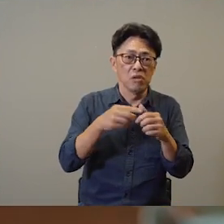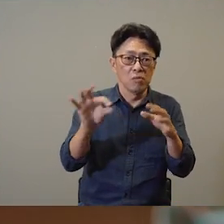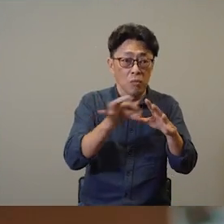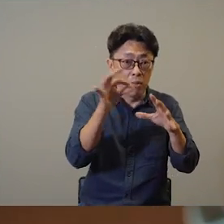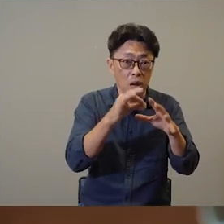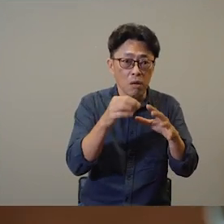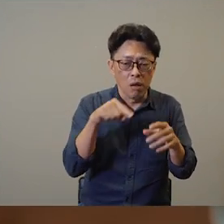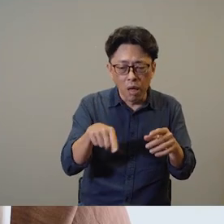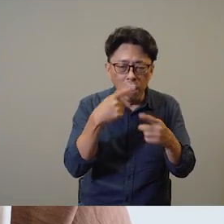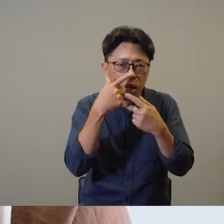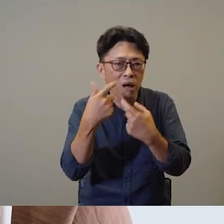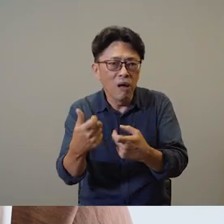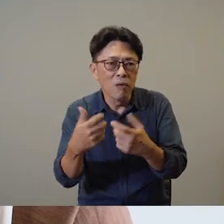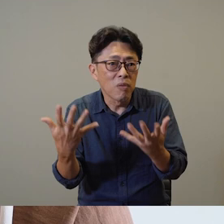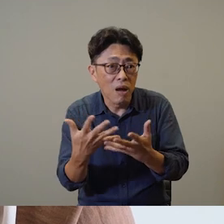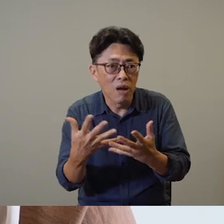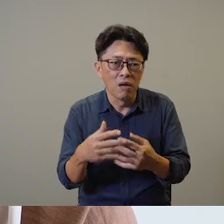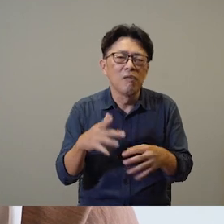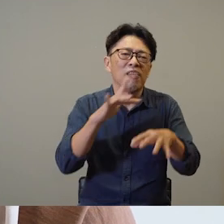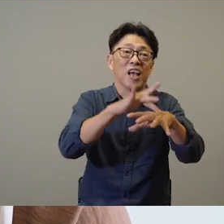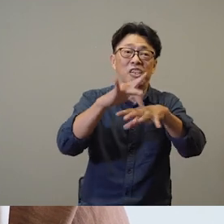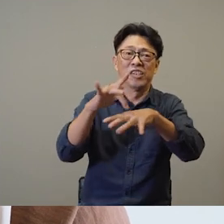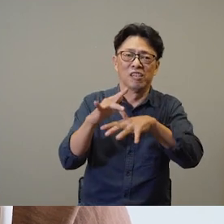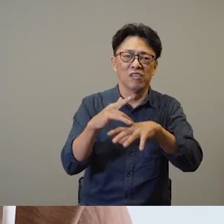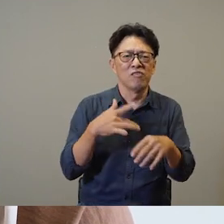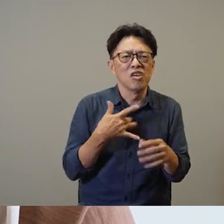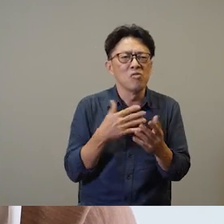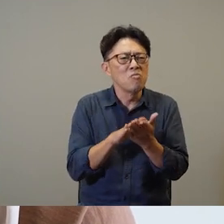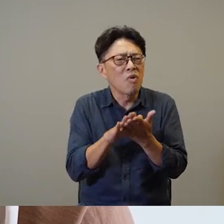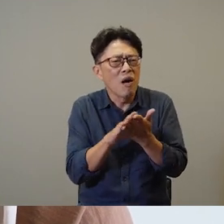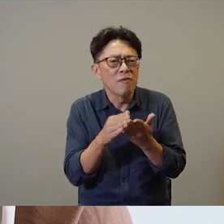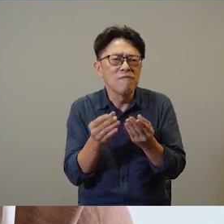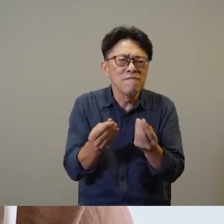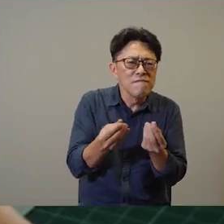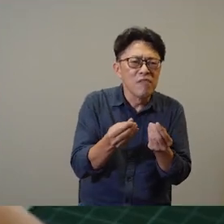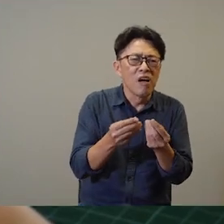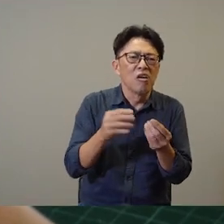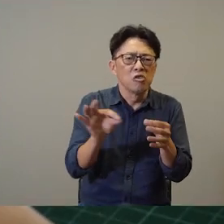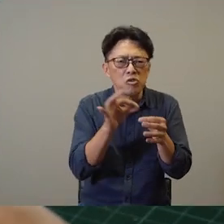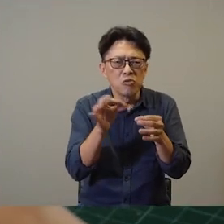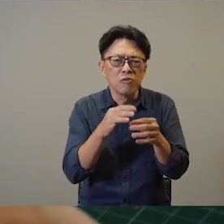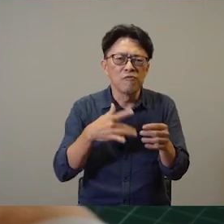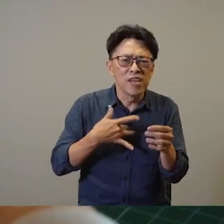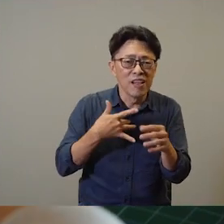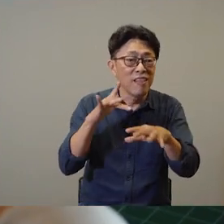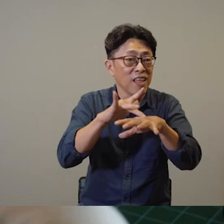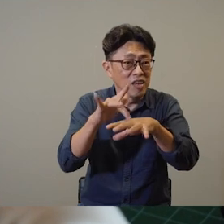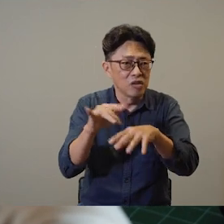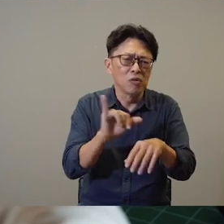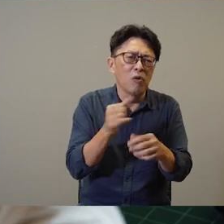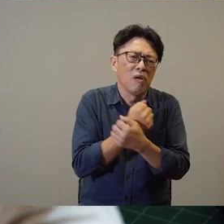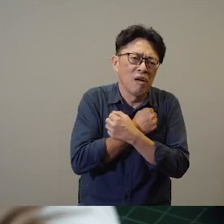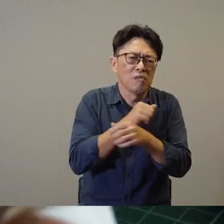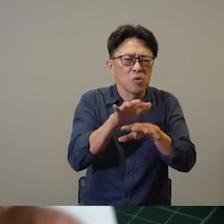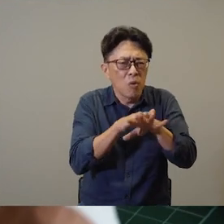What attracted me to the medium was its tactility and how I could physically hold the materials in my hands and I also love its